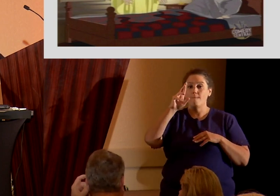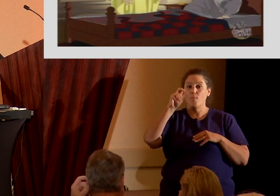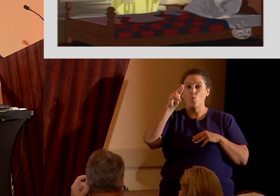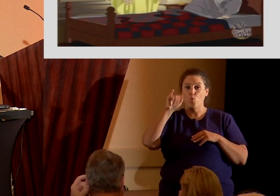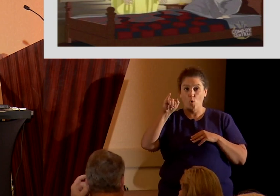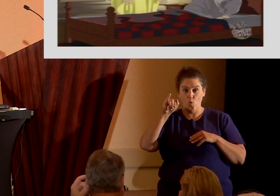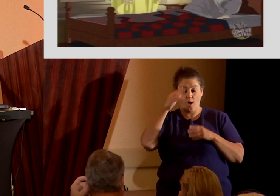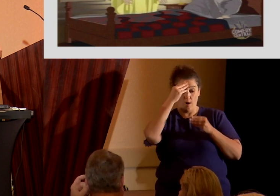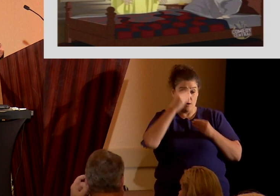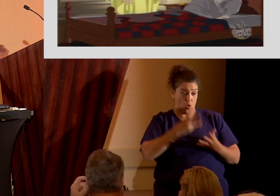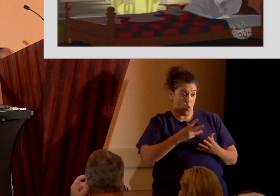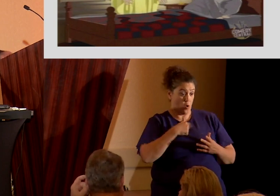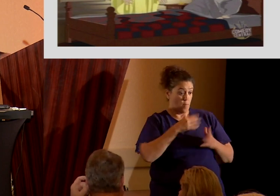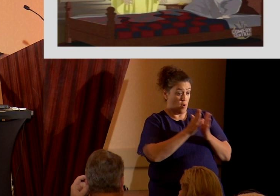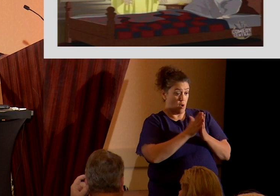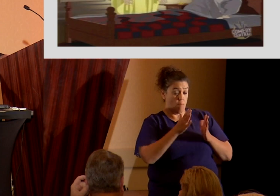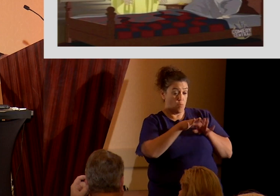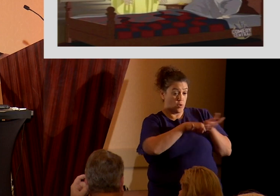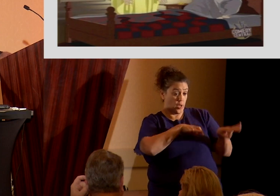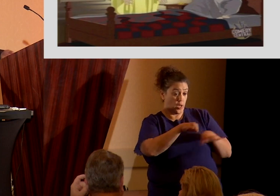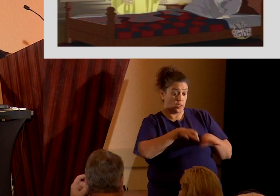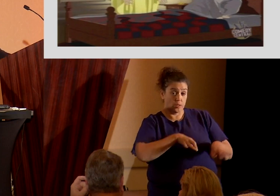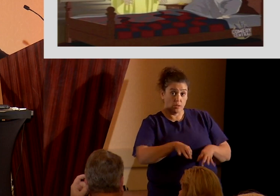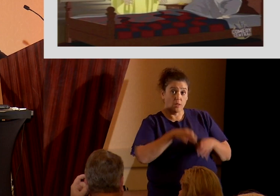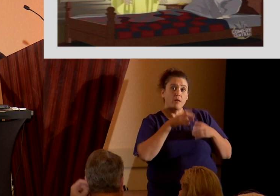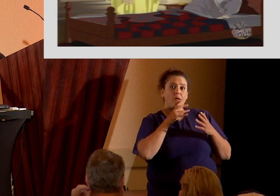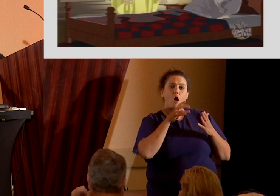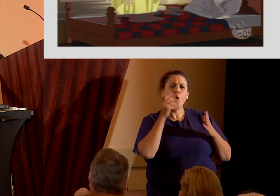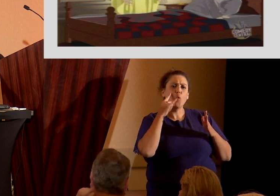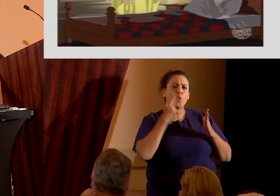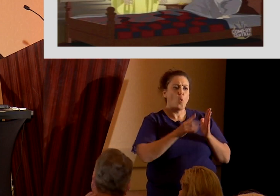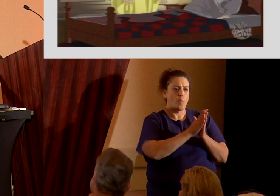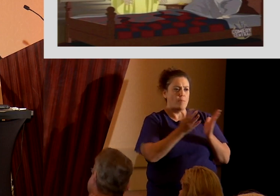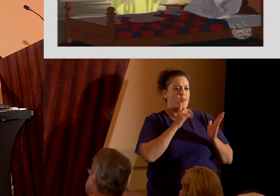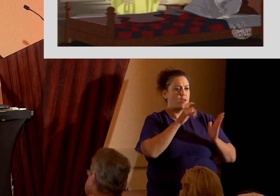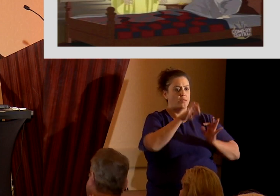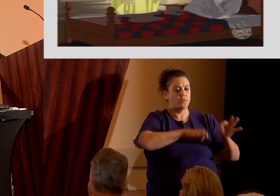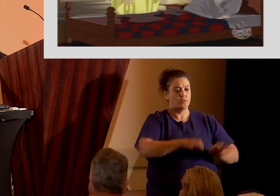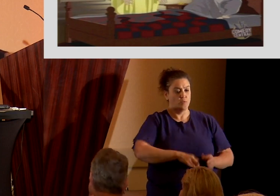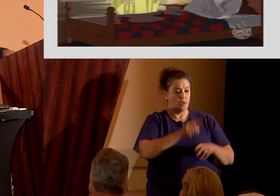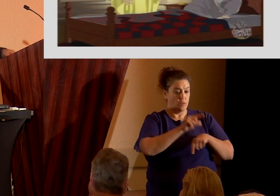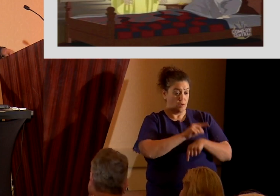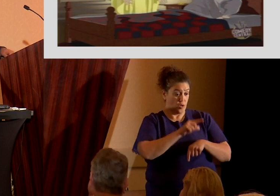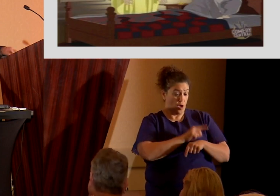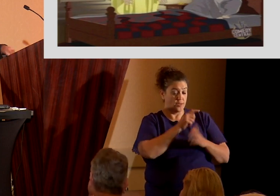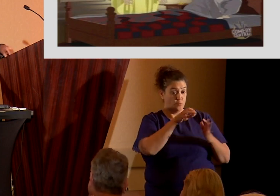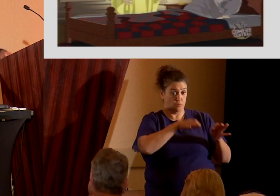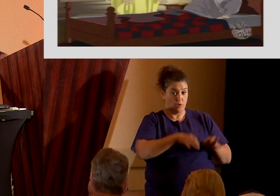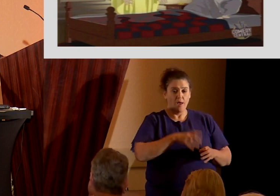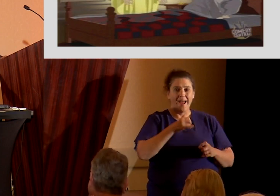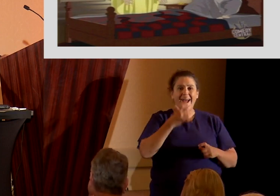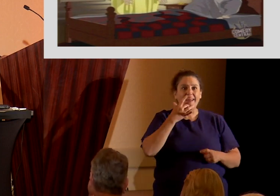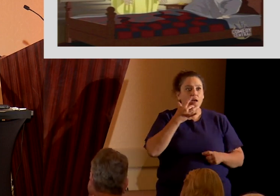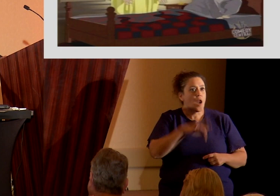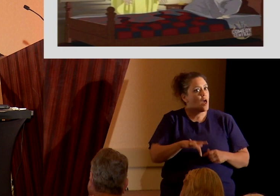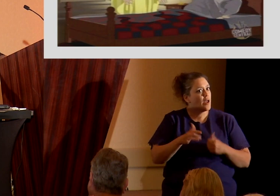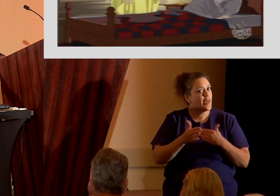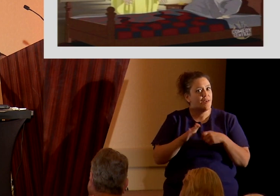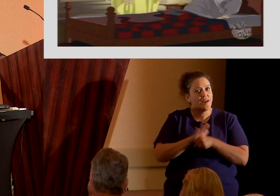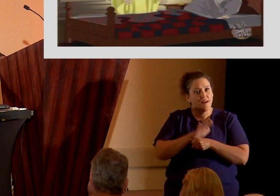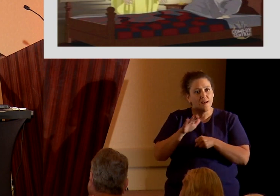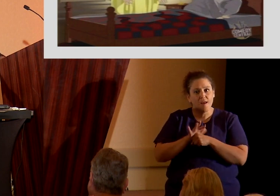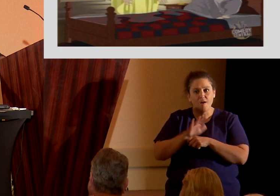plates explaining the origins of the Indians and the truths of the Gospels. And lucky enough, they were buried just nearby